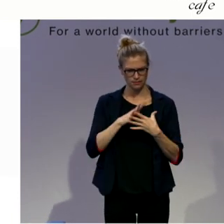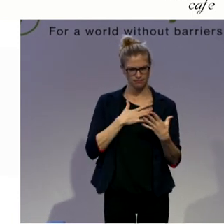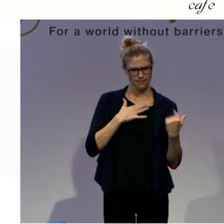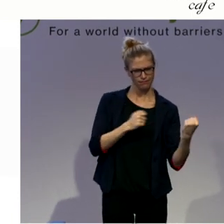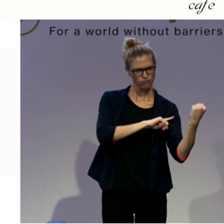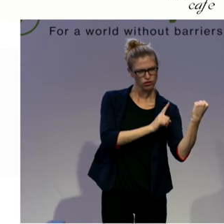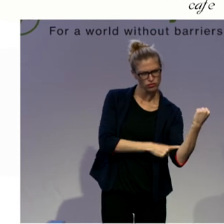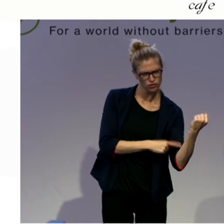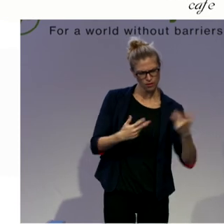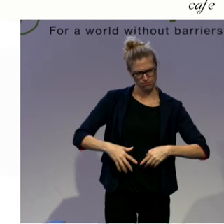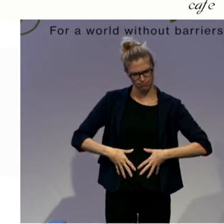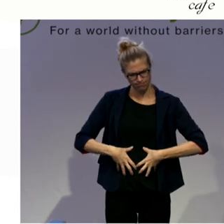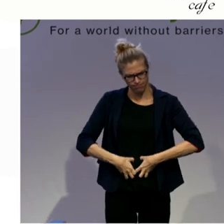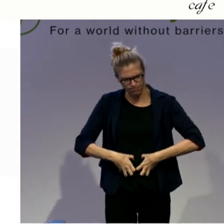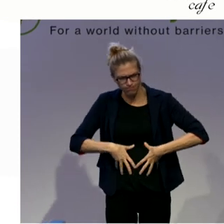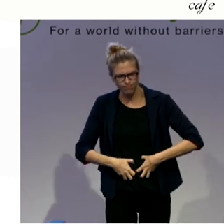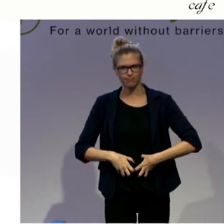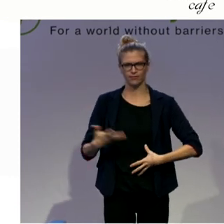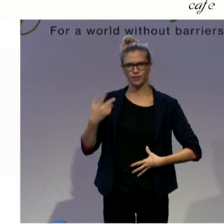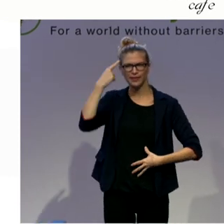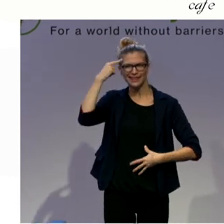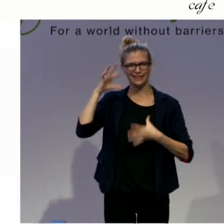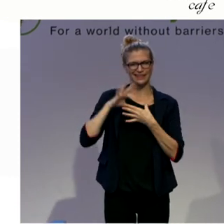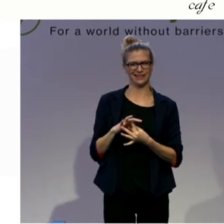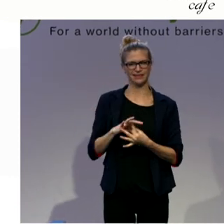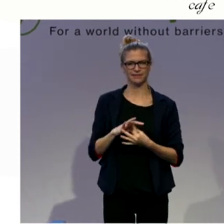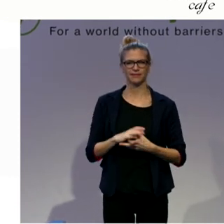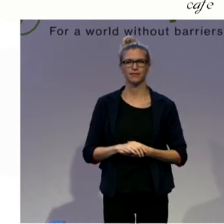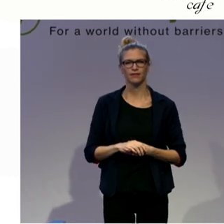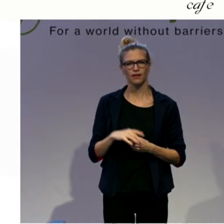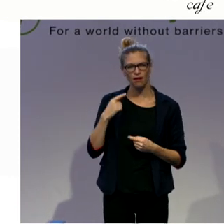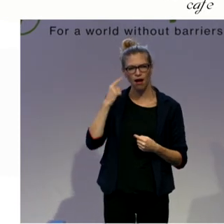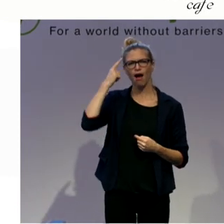where your pelvic floor is. It's about knowing how you look.